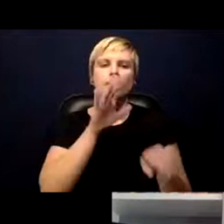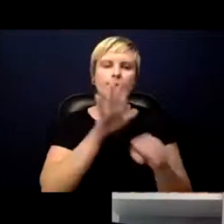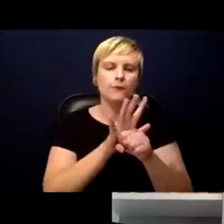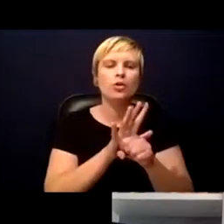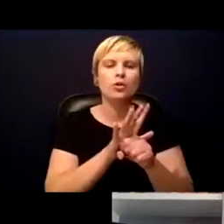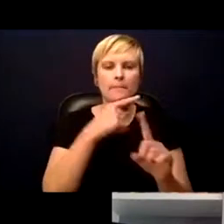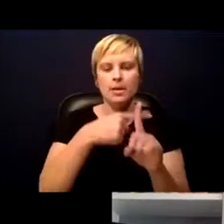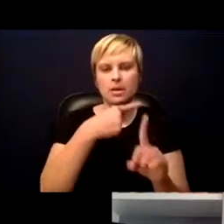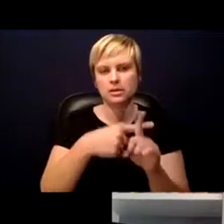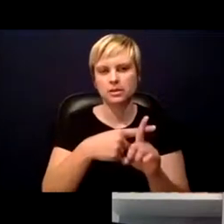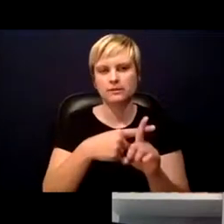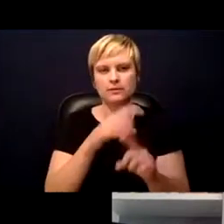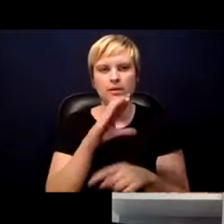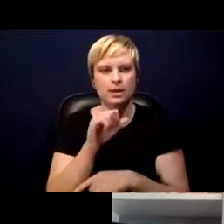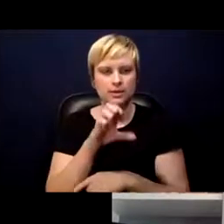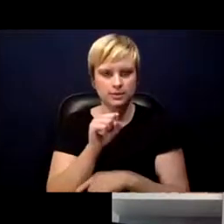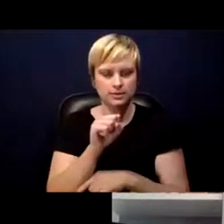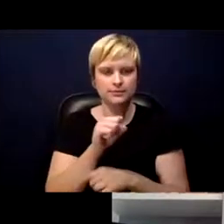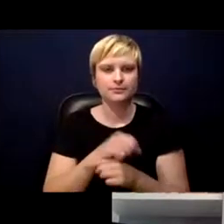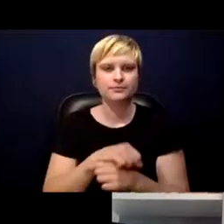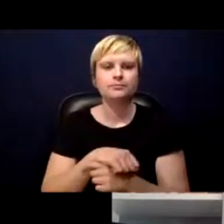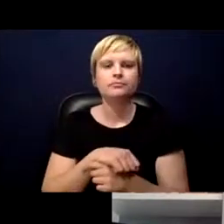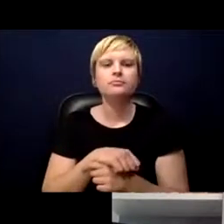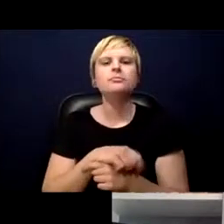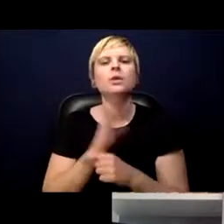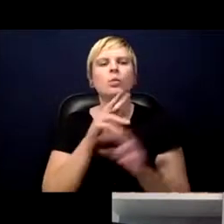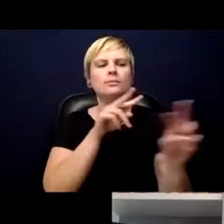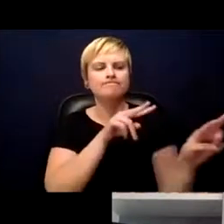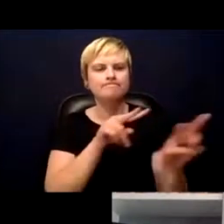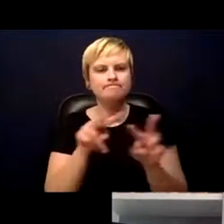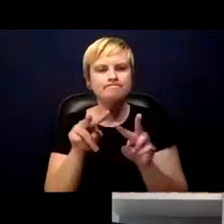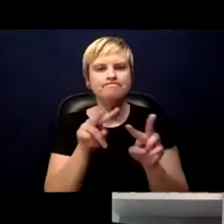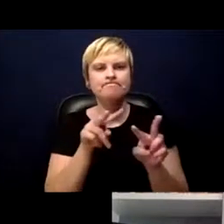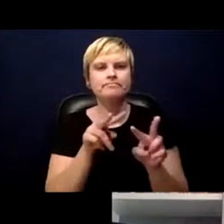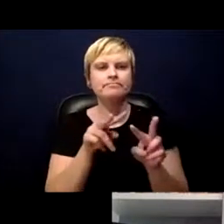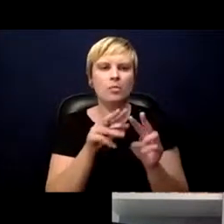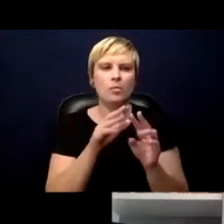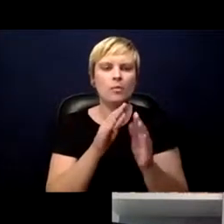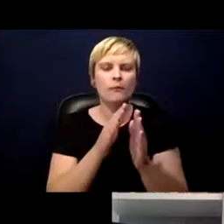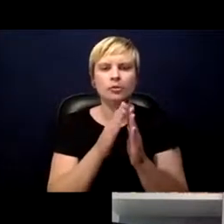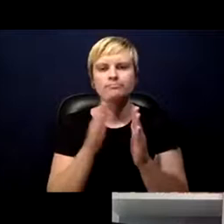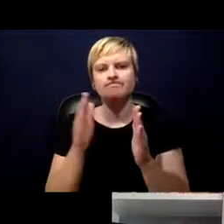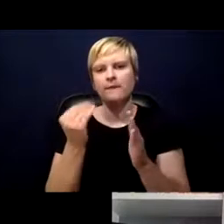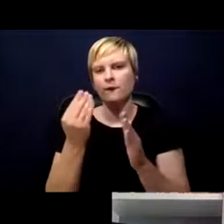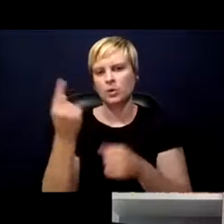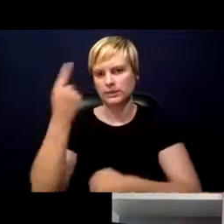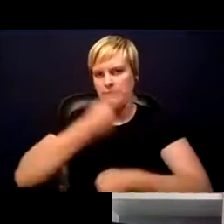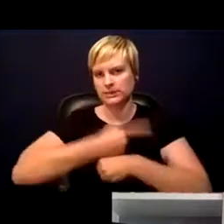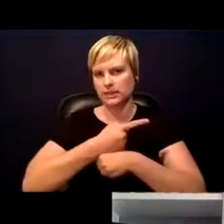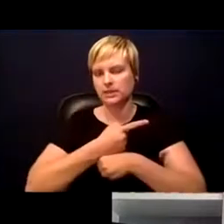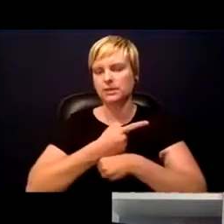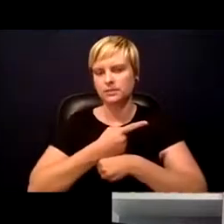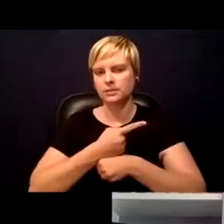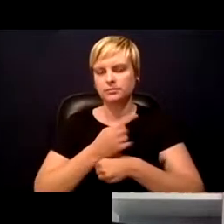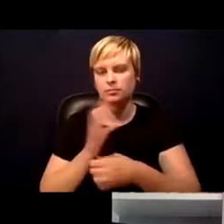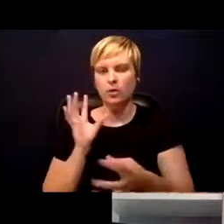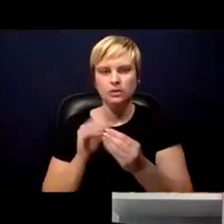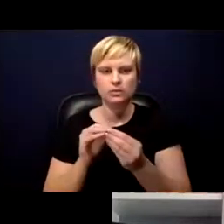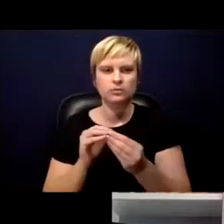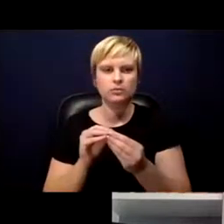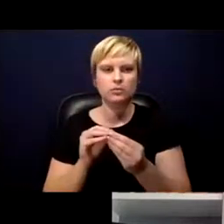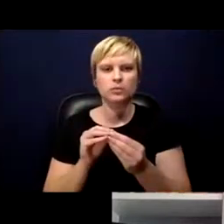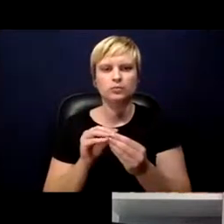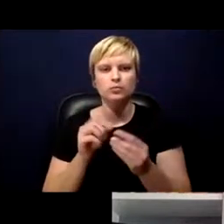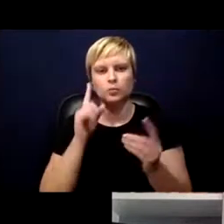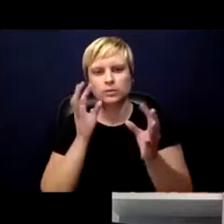cases and then we will monitor them over a period of 14 days and to determine who